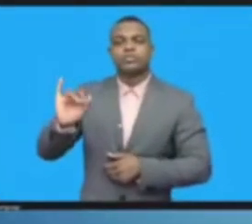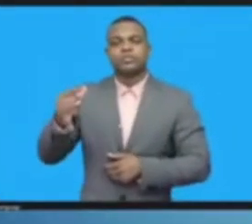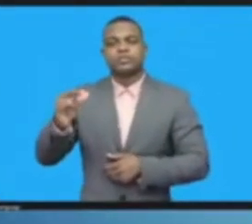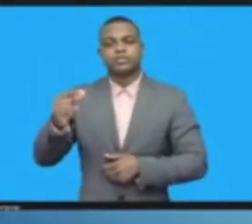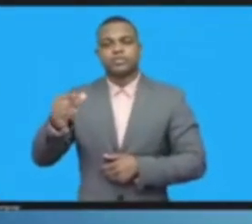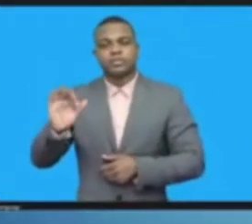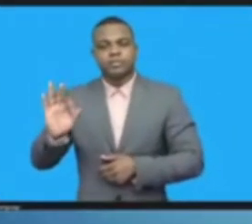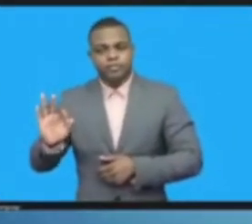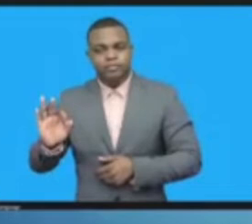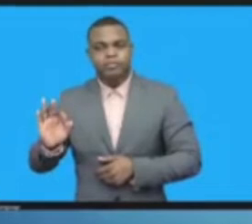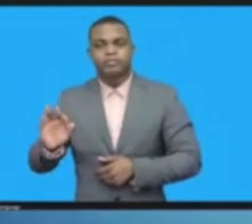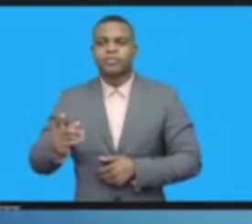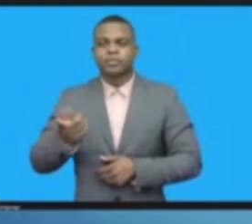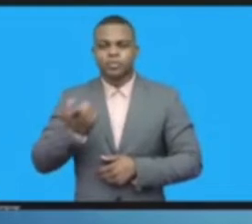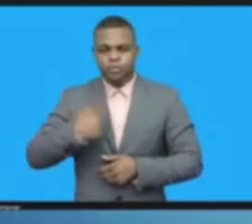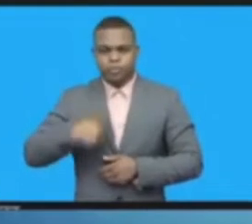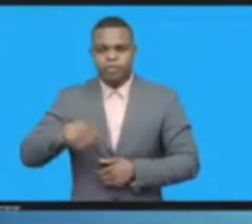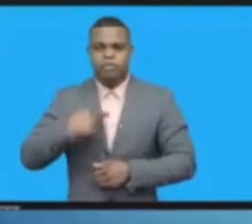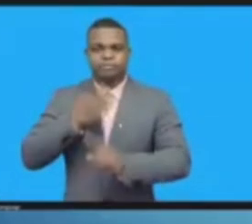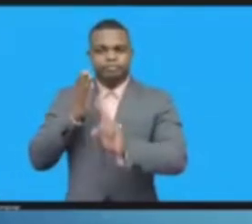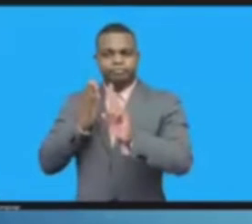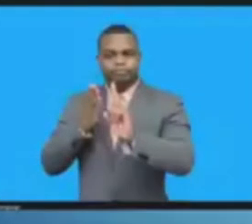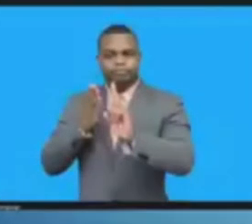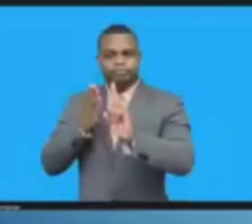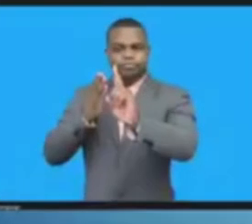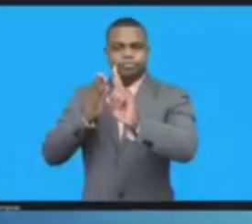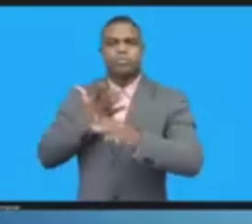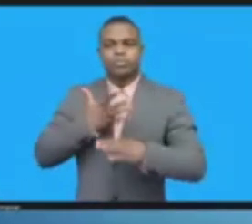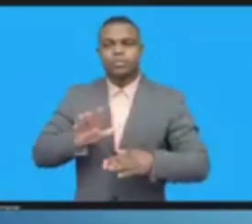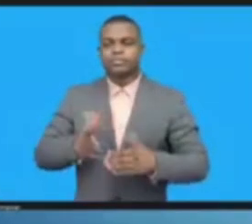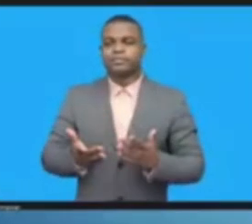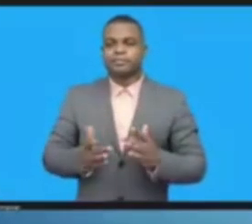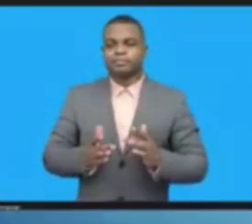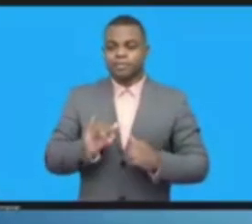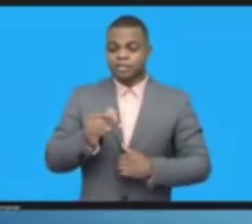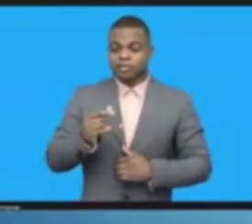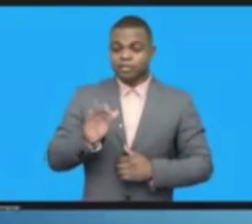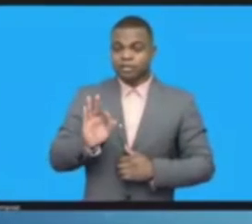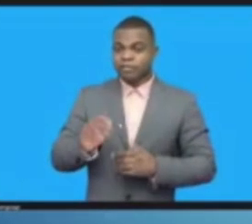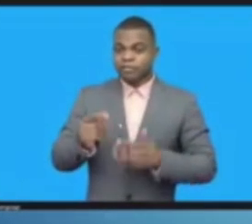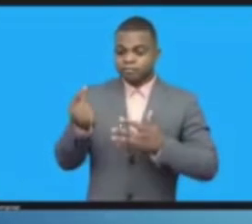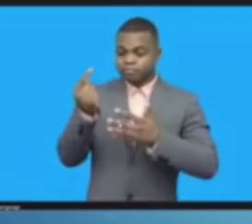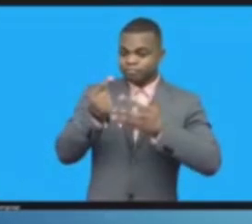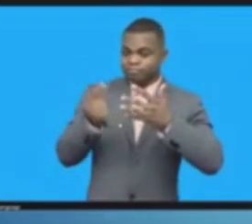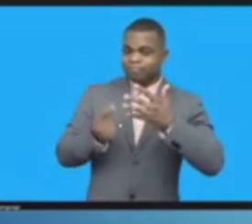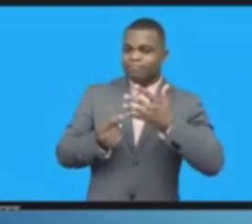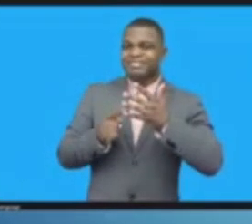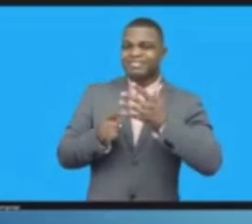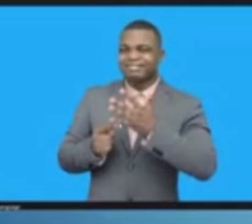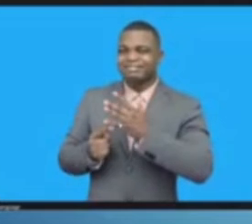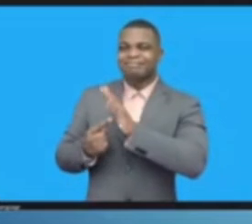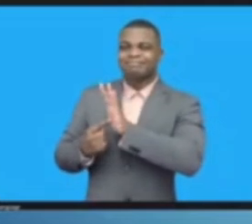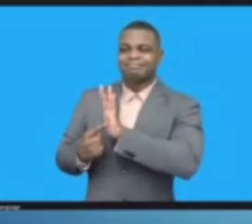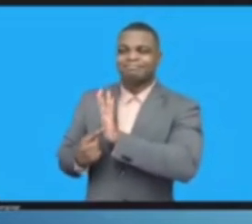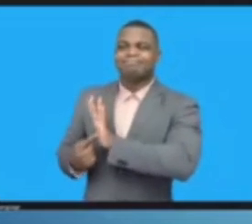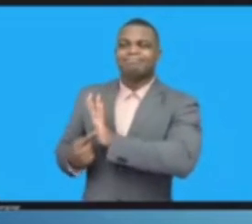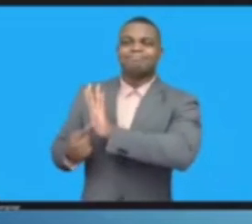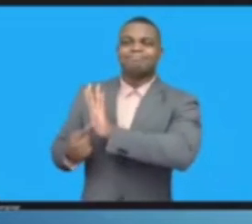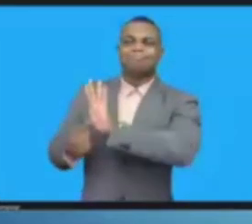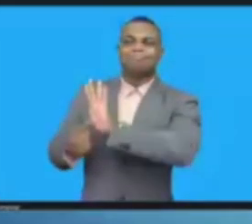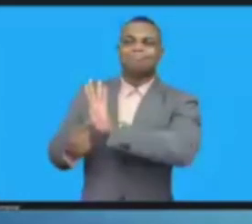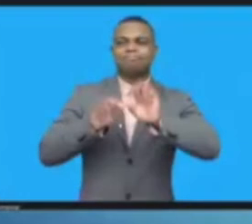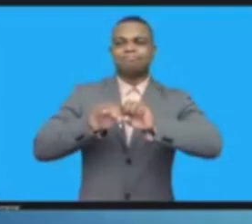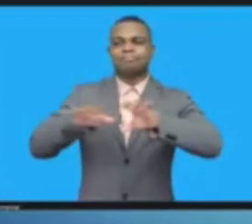and the ecosystem which it has created. The challenge before us is to